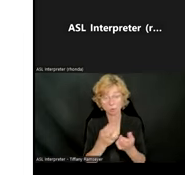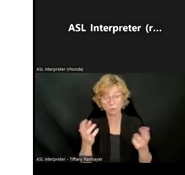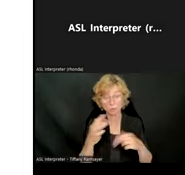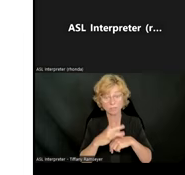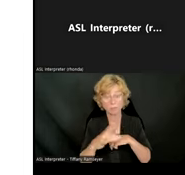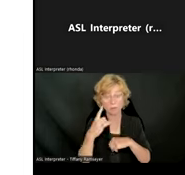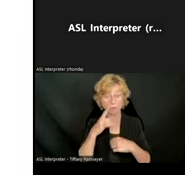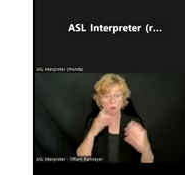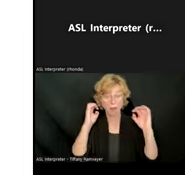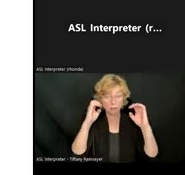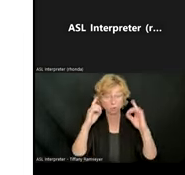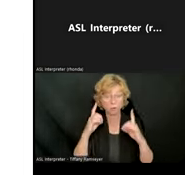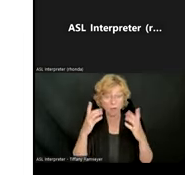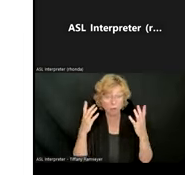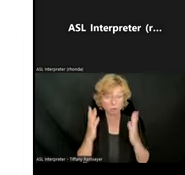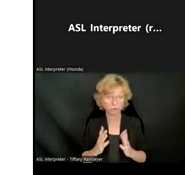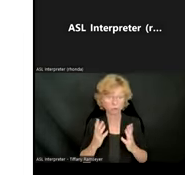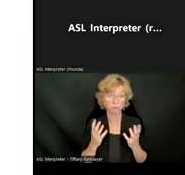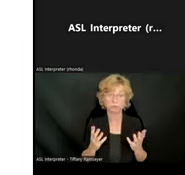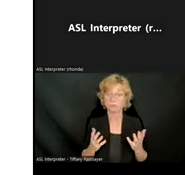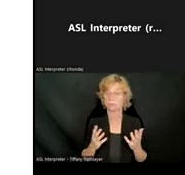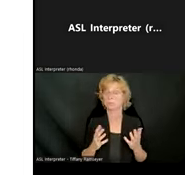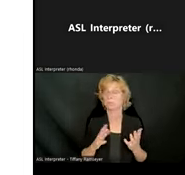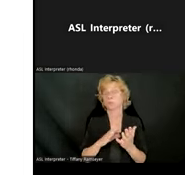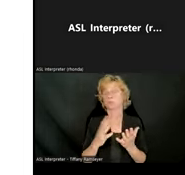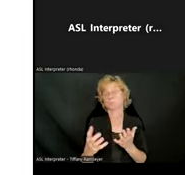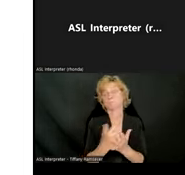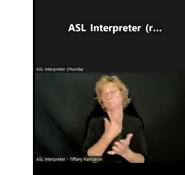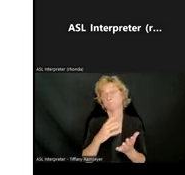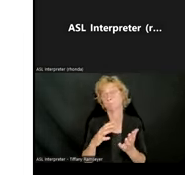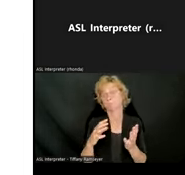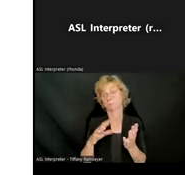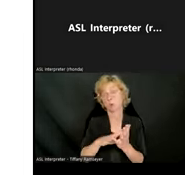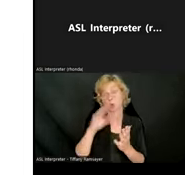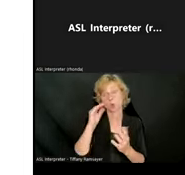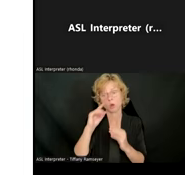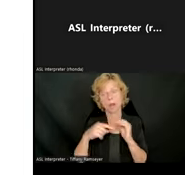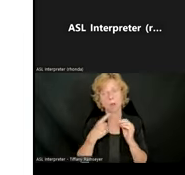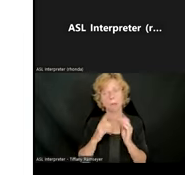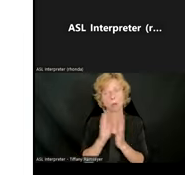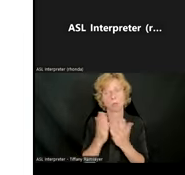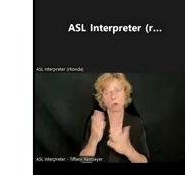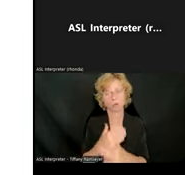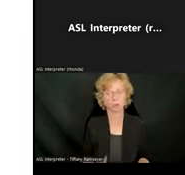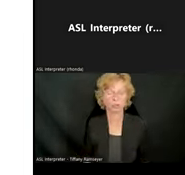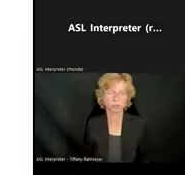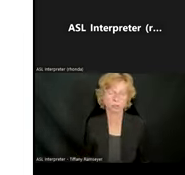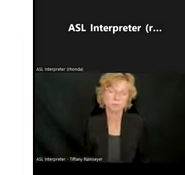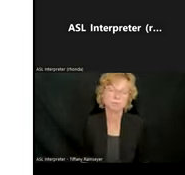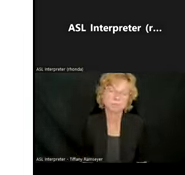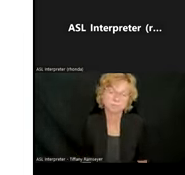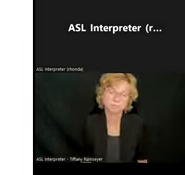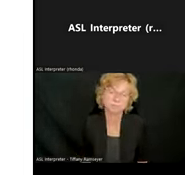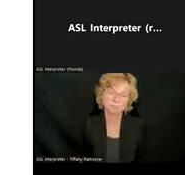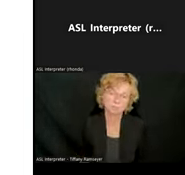to learn more about Bookshare and how to get started with implementation? Sure. So we have a number